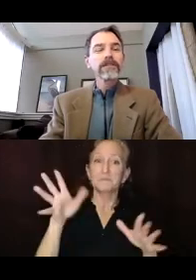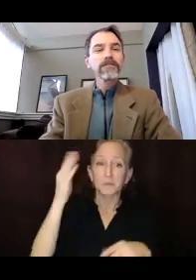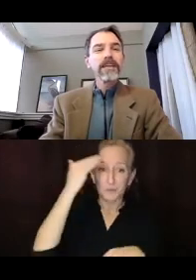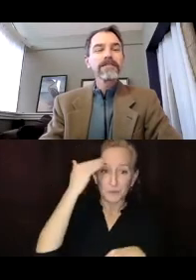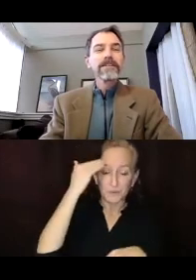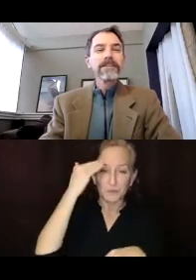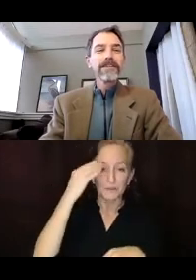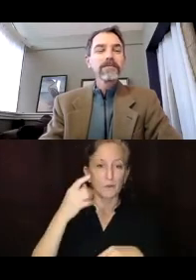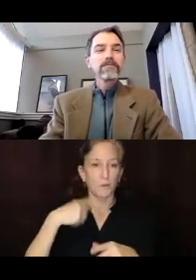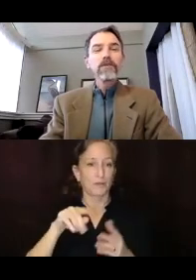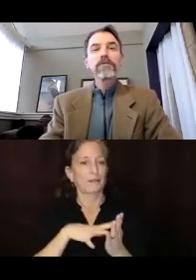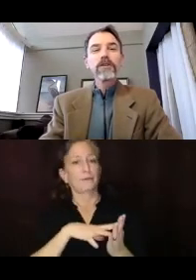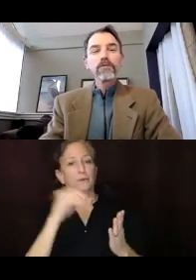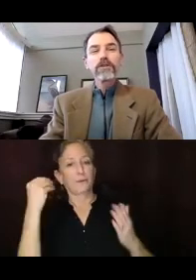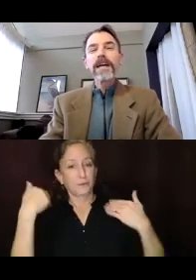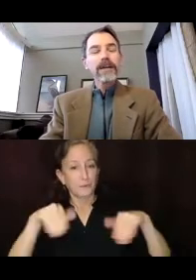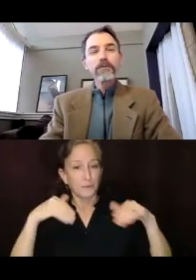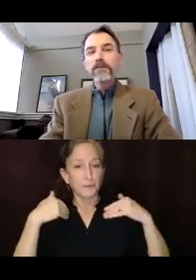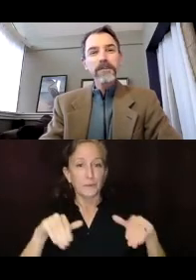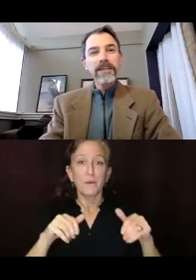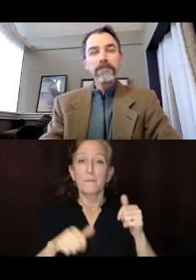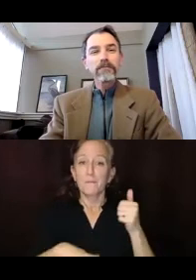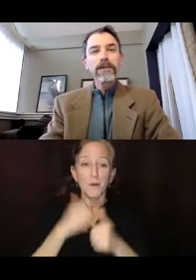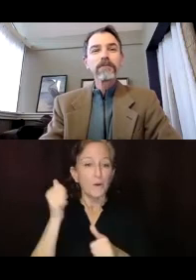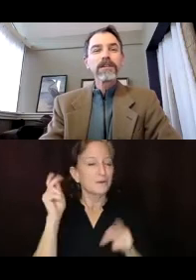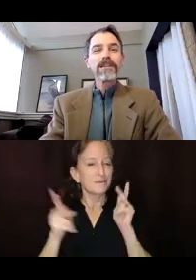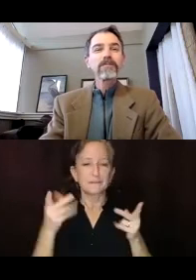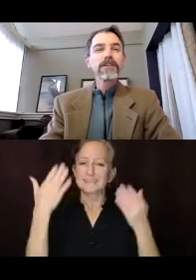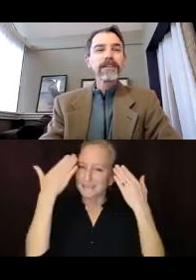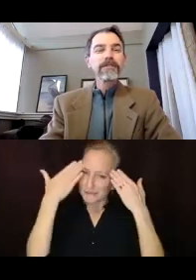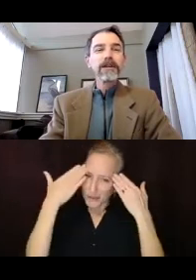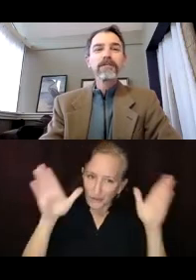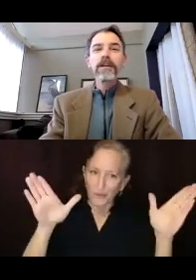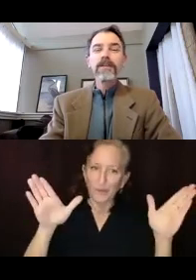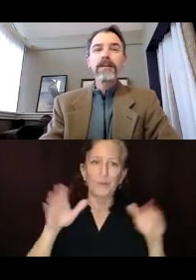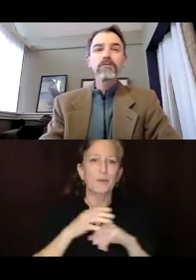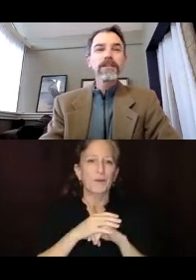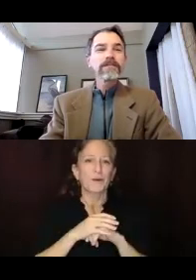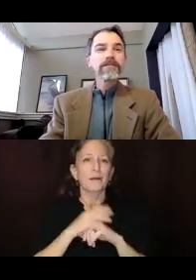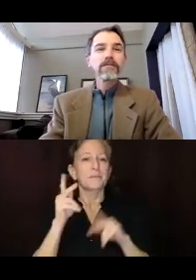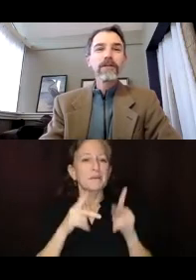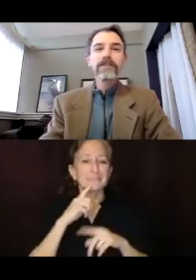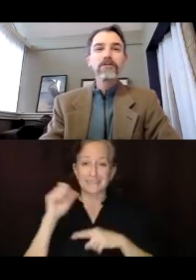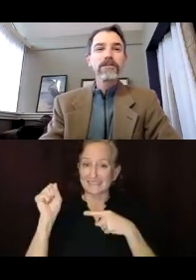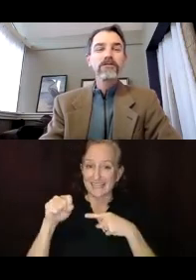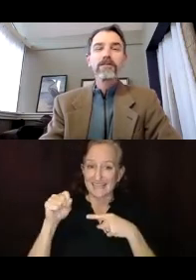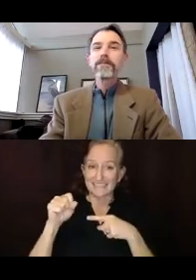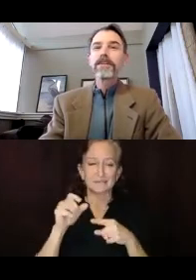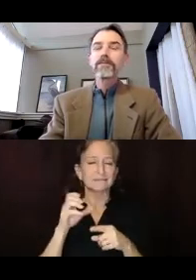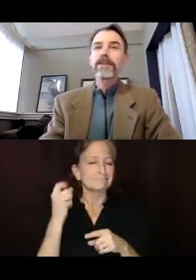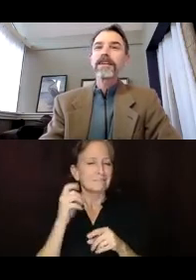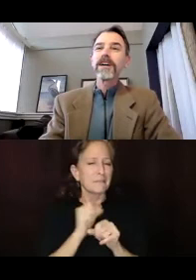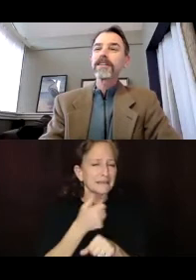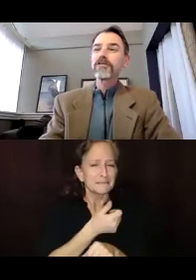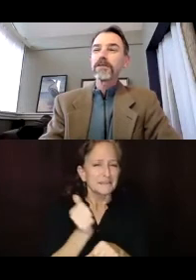quickly learned that, that most of those were not that familiar with the capital plan. We think they just put it in there to make themselves sound really smart or, or maybe